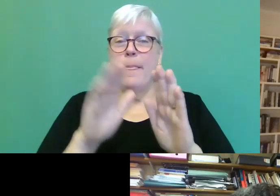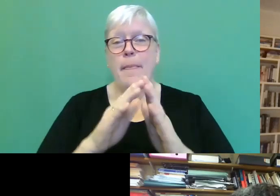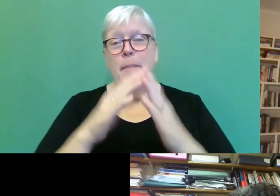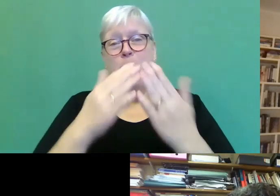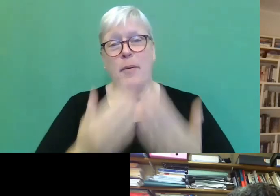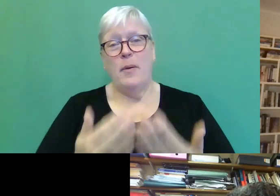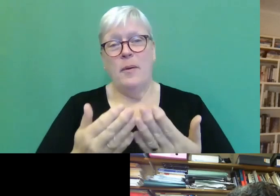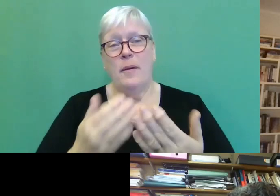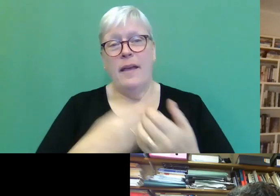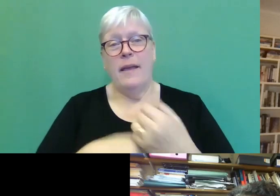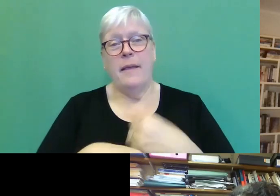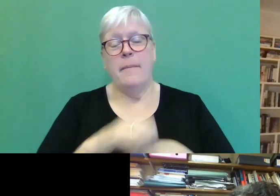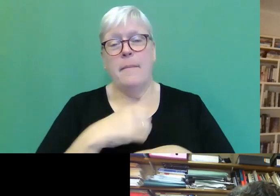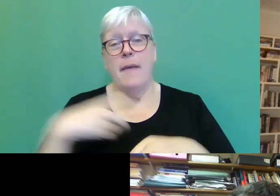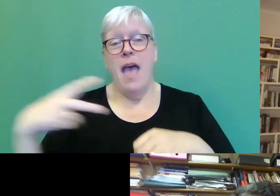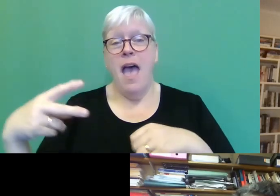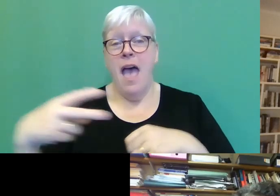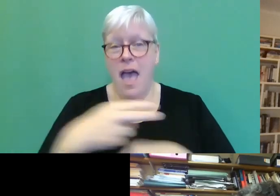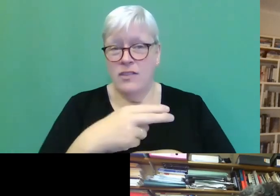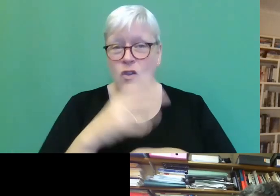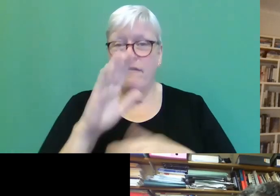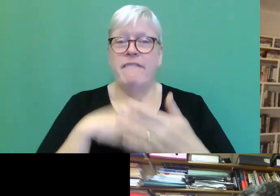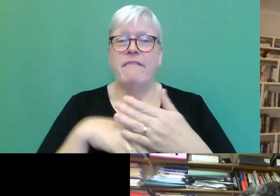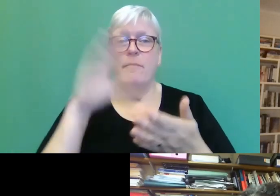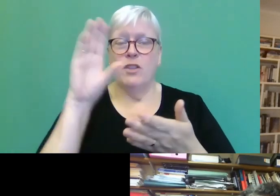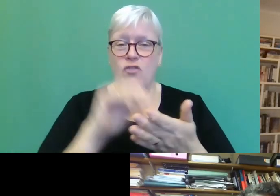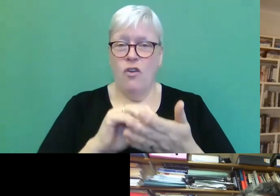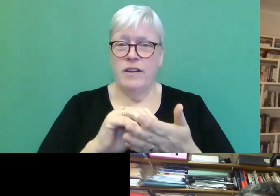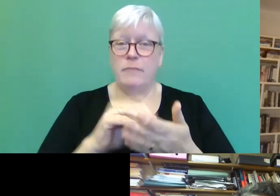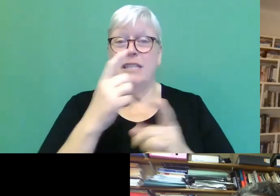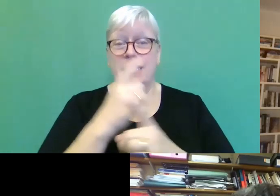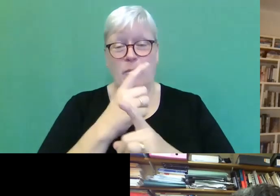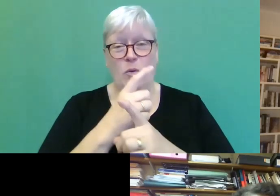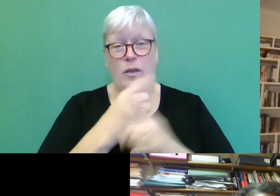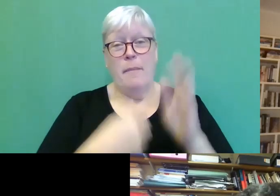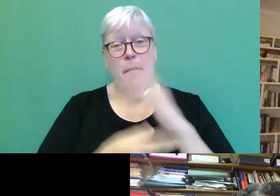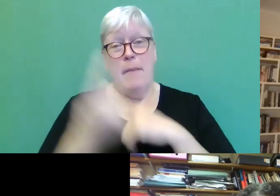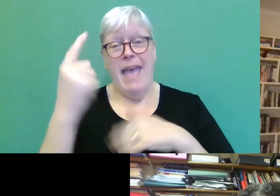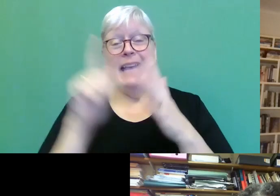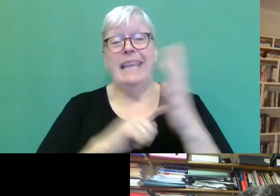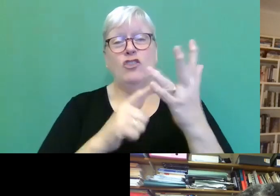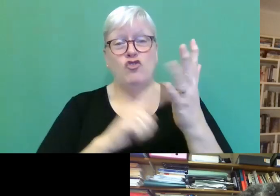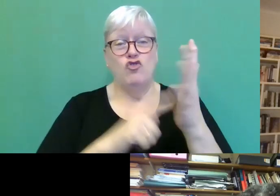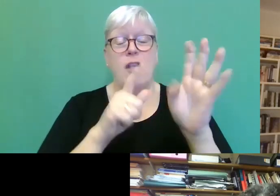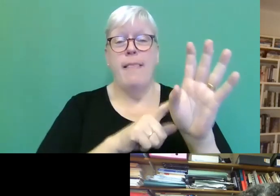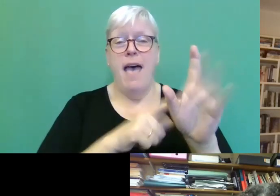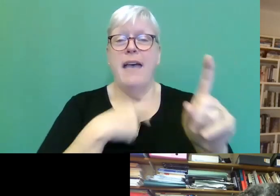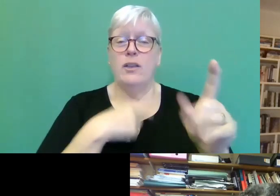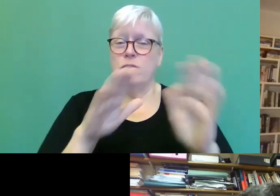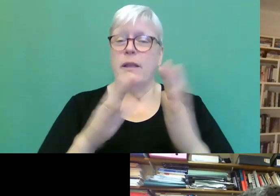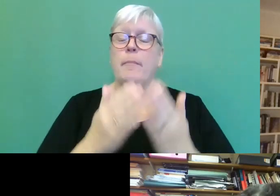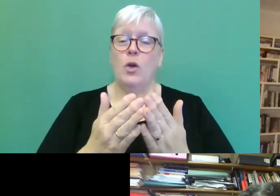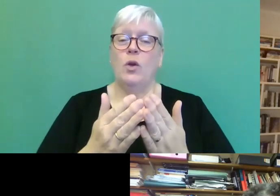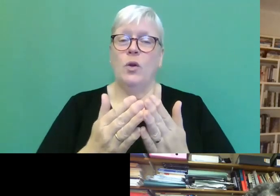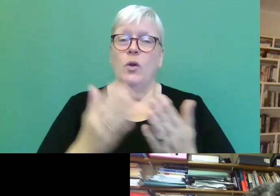got cut off from the recording, but we did have a little chat. It went back in July and, you know, it was really kind of, it was a book which